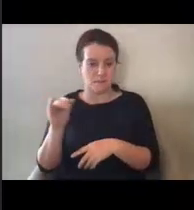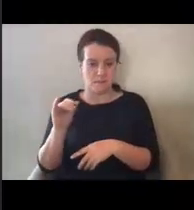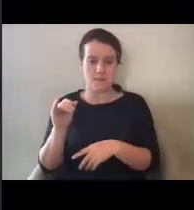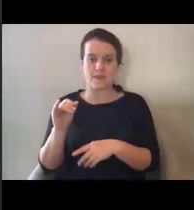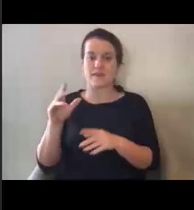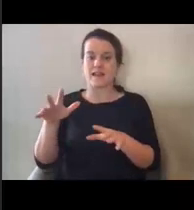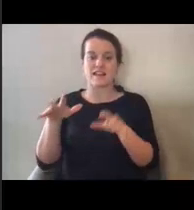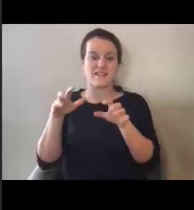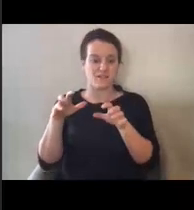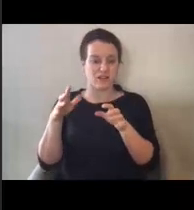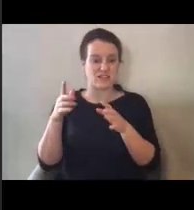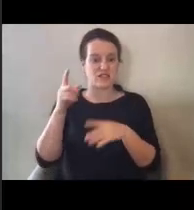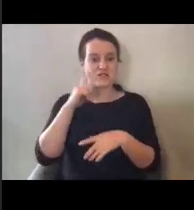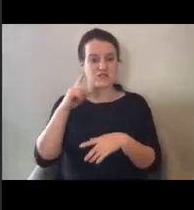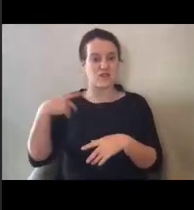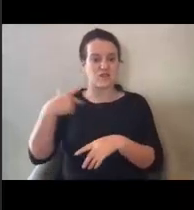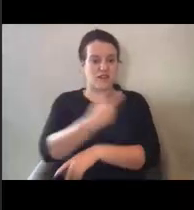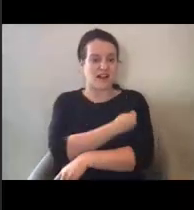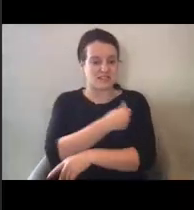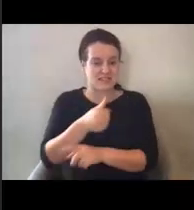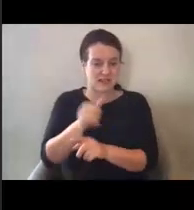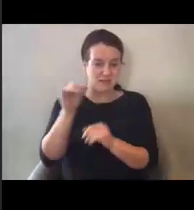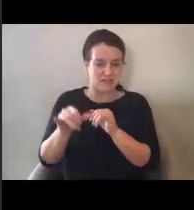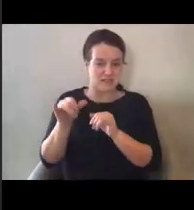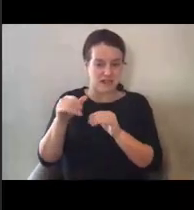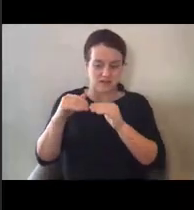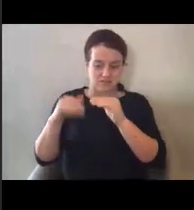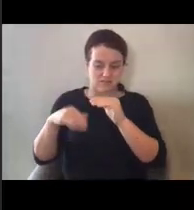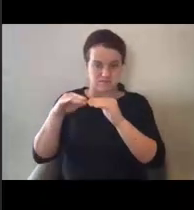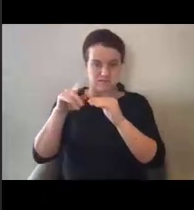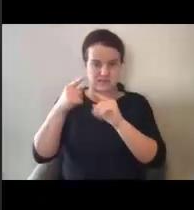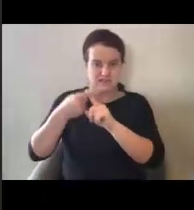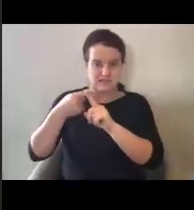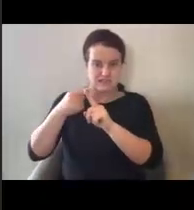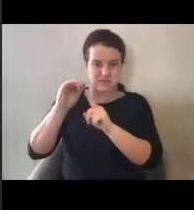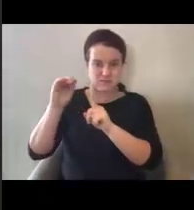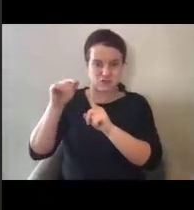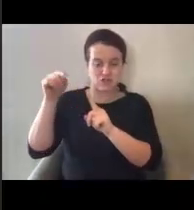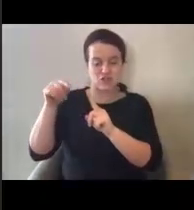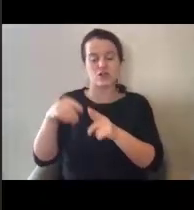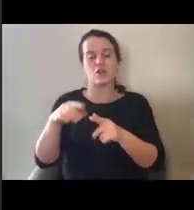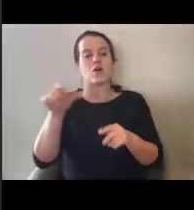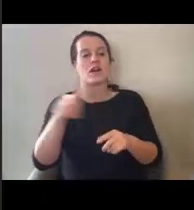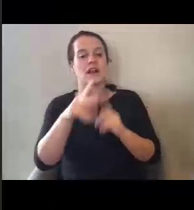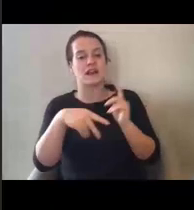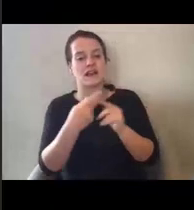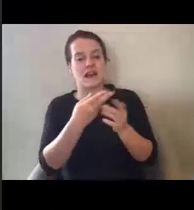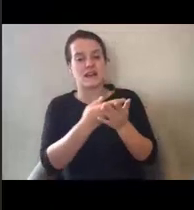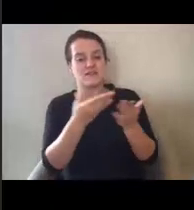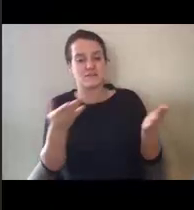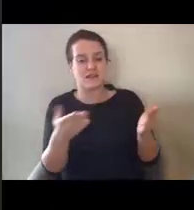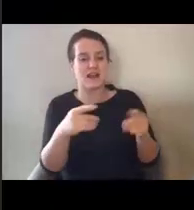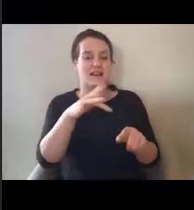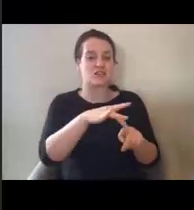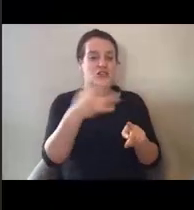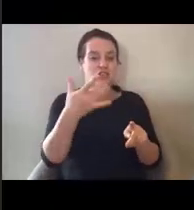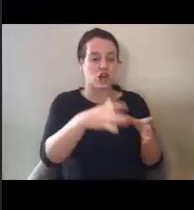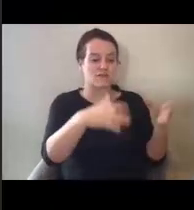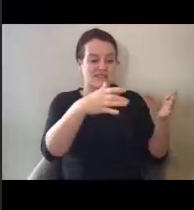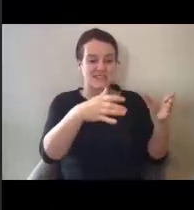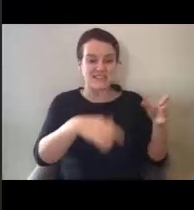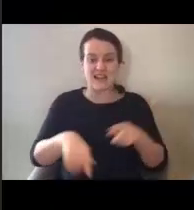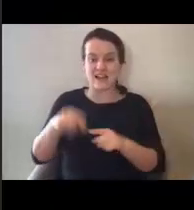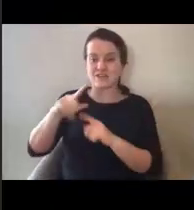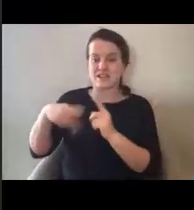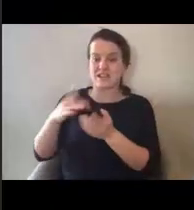freezers for vaccines that have to be kept at a certain temperature, uh, for any supplies, uh, medical supplies and sharps containers for proper medical